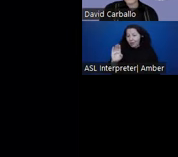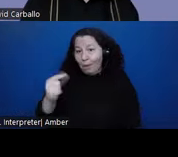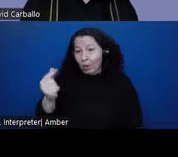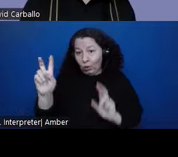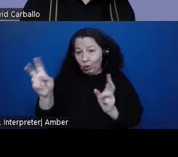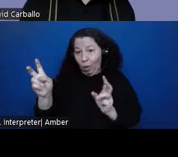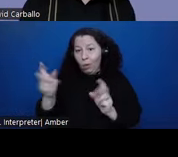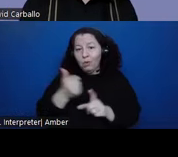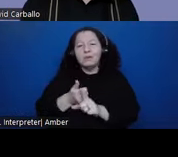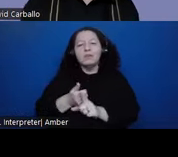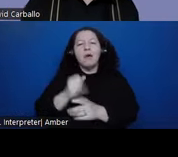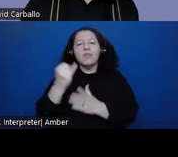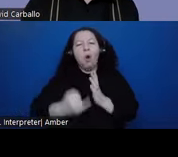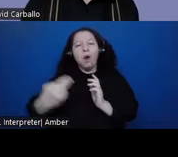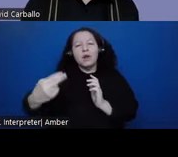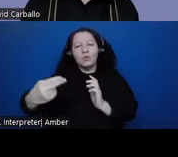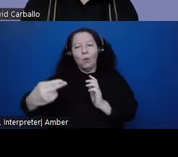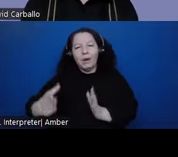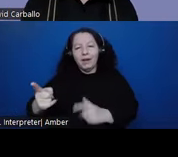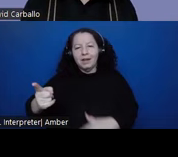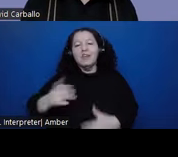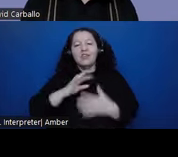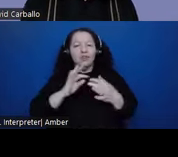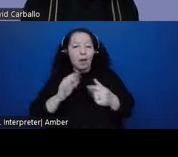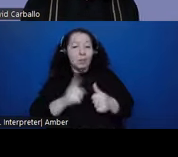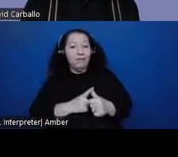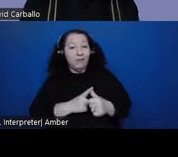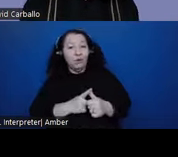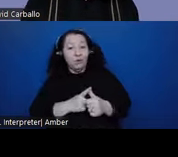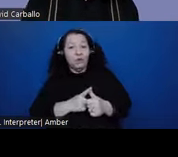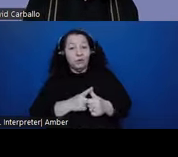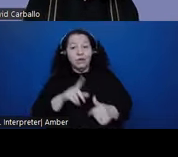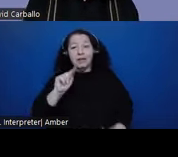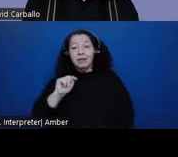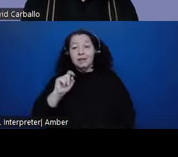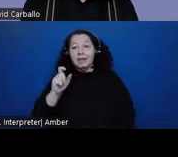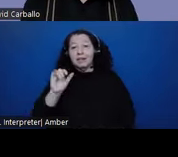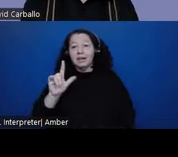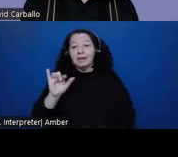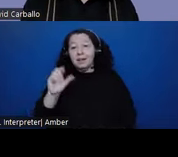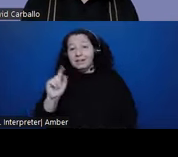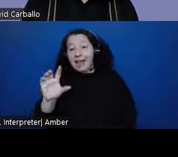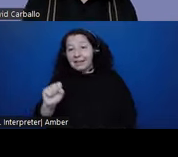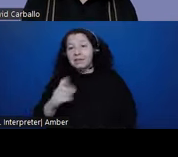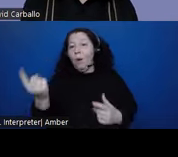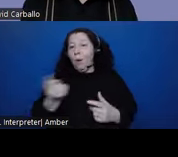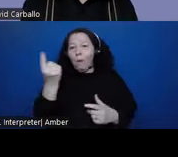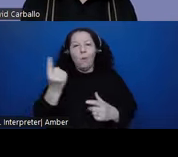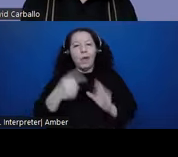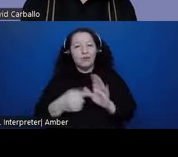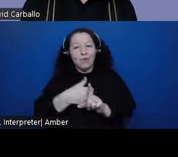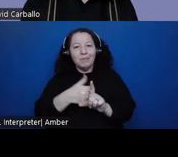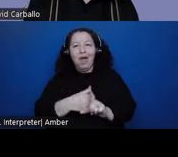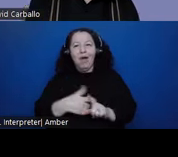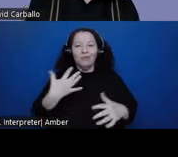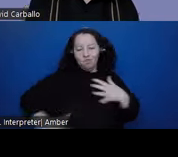historian who comments on first the fact that the Tlaxcala texts always depicted themselves. You can see how richly attired they